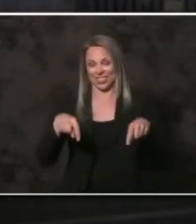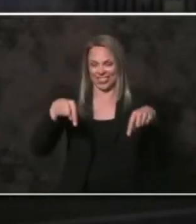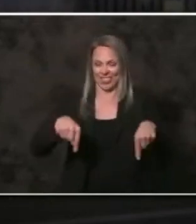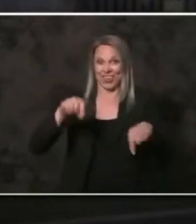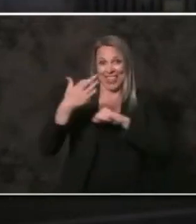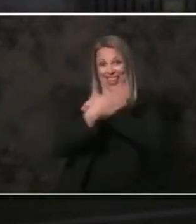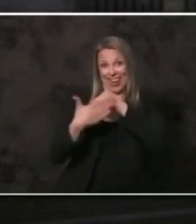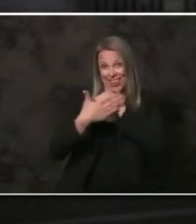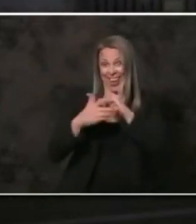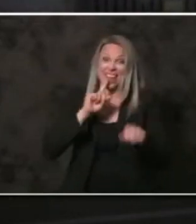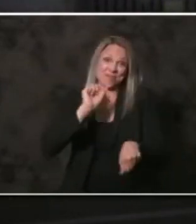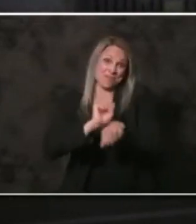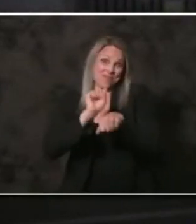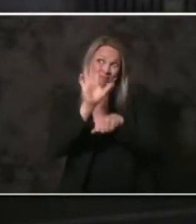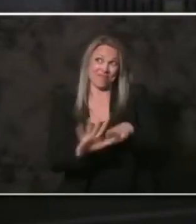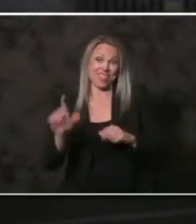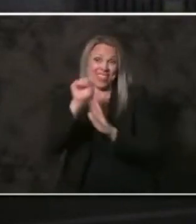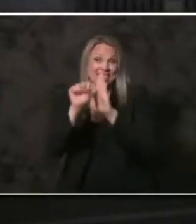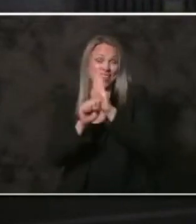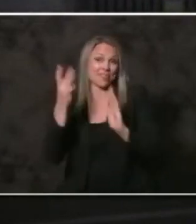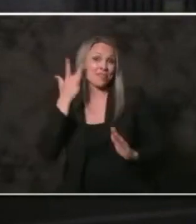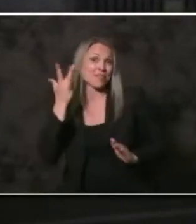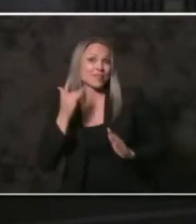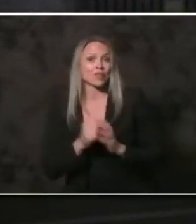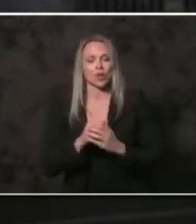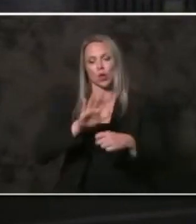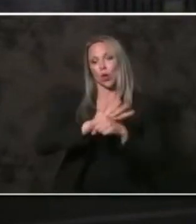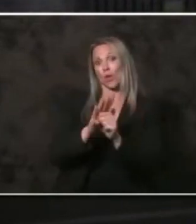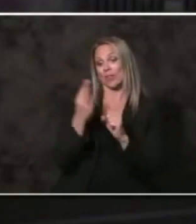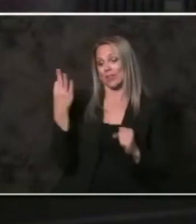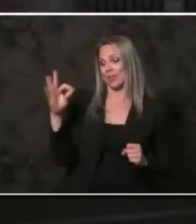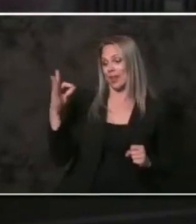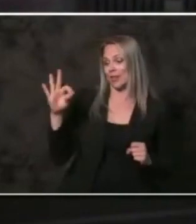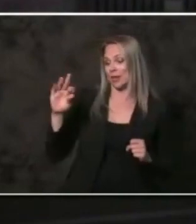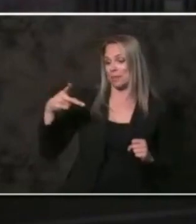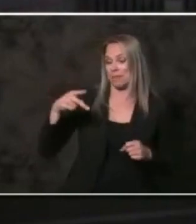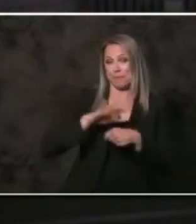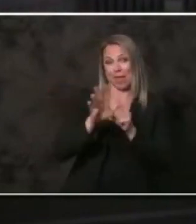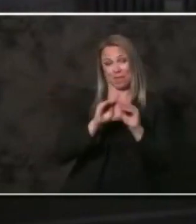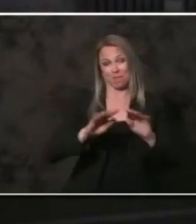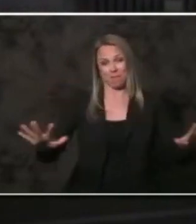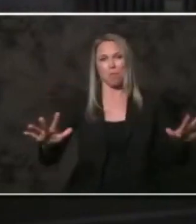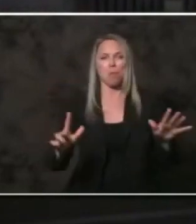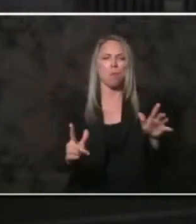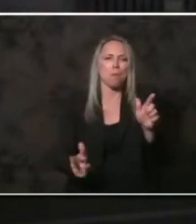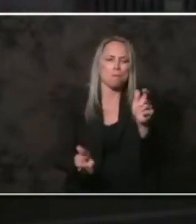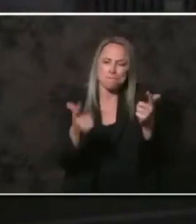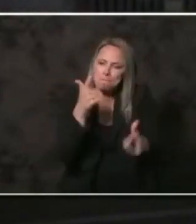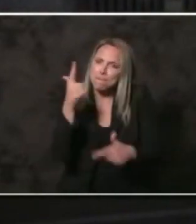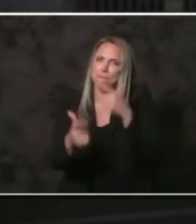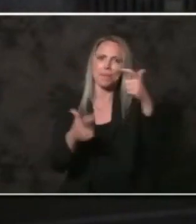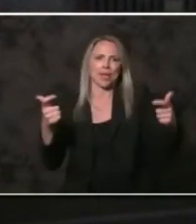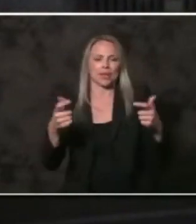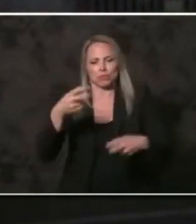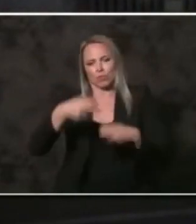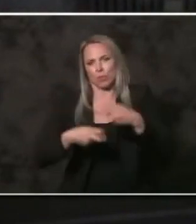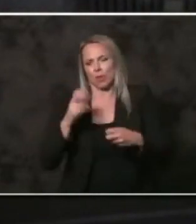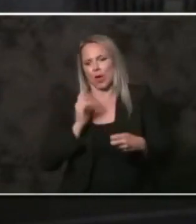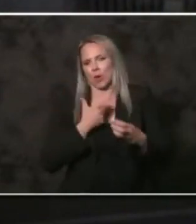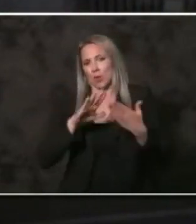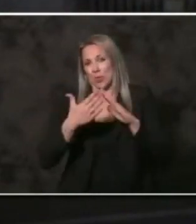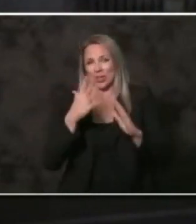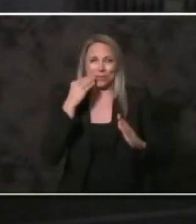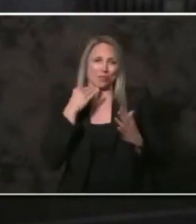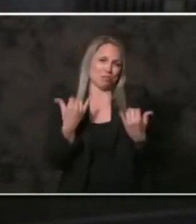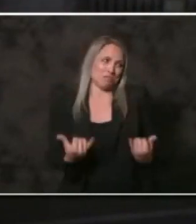that state. This COVID-19 pandemic is one of the most concerning issues our community is facing right